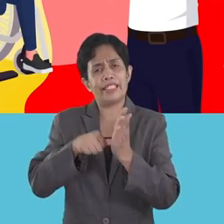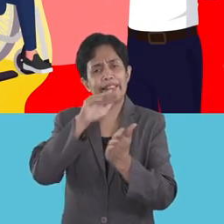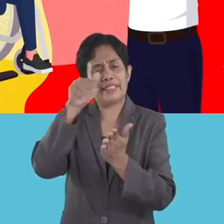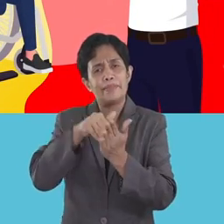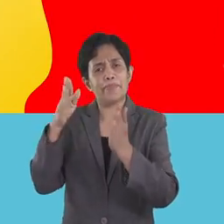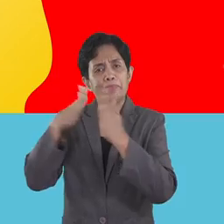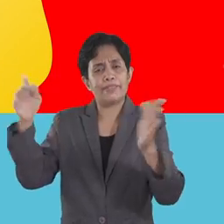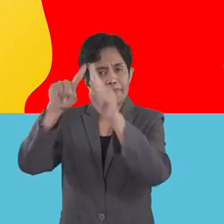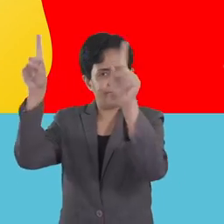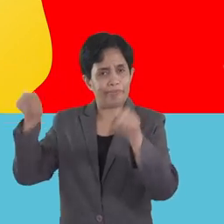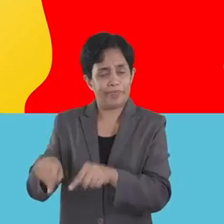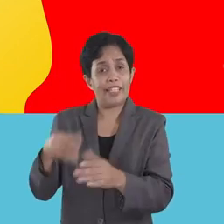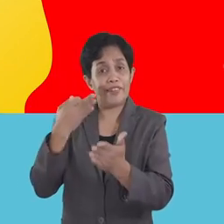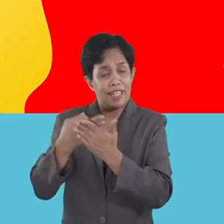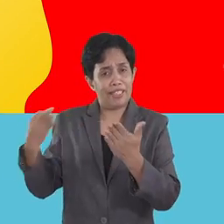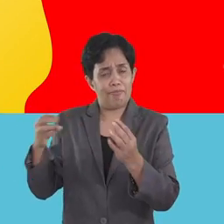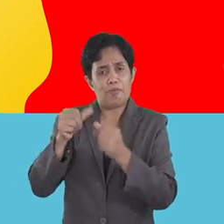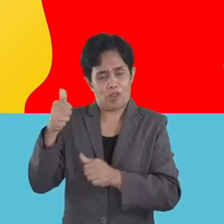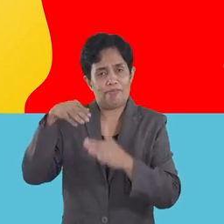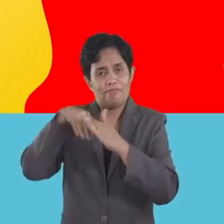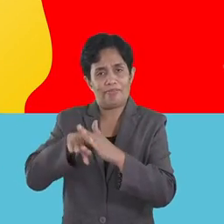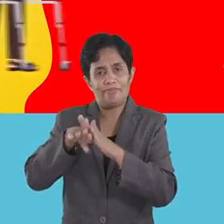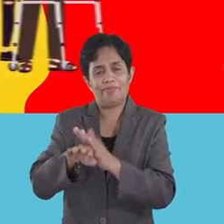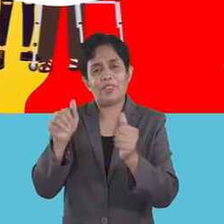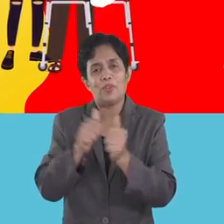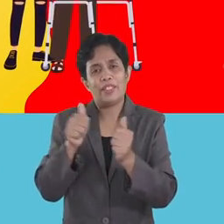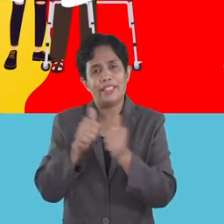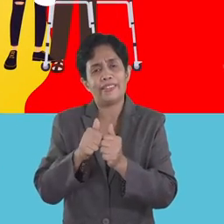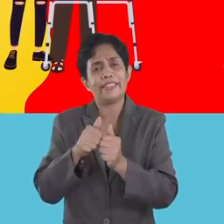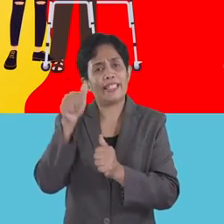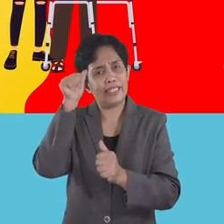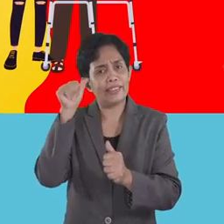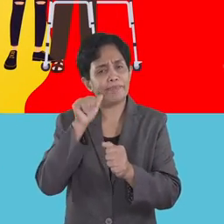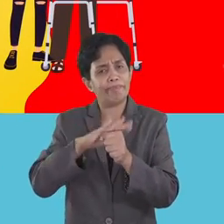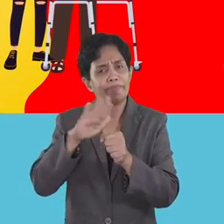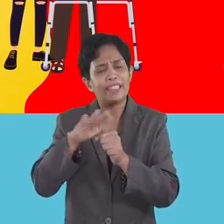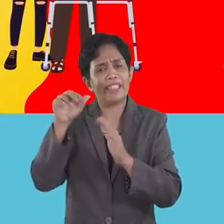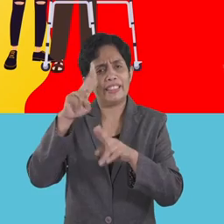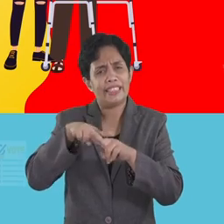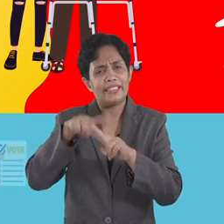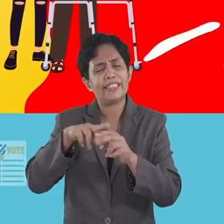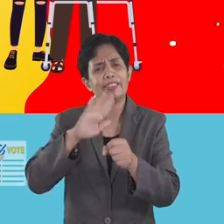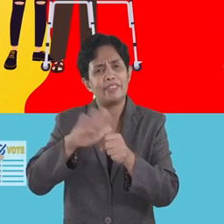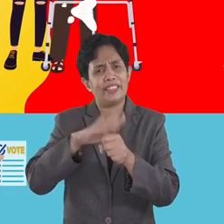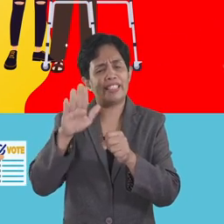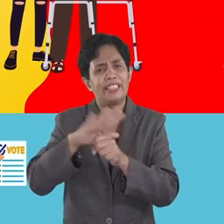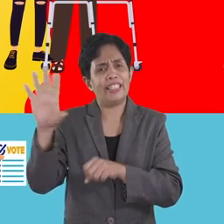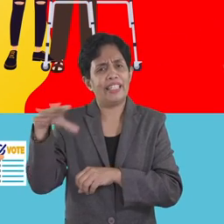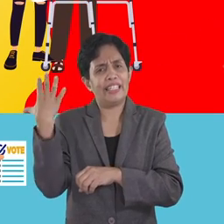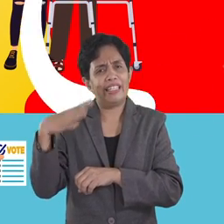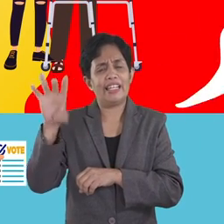The facilities here are the most accessible, with enough adult seating, sufficient ventilation and lighting,